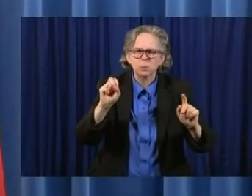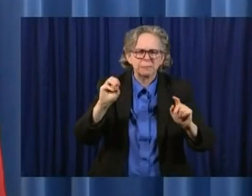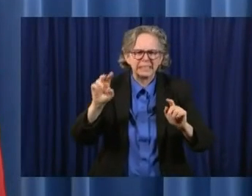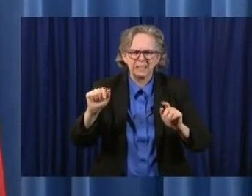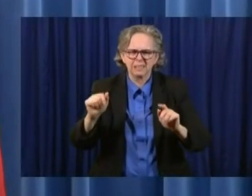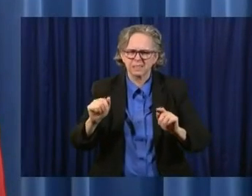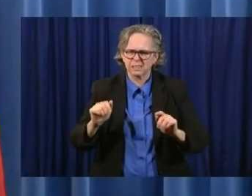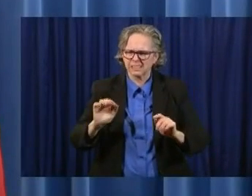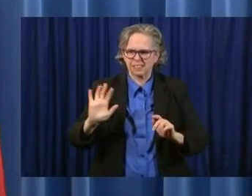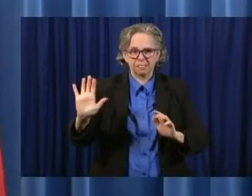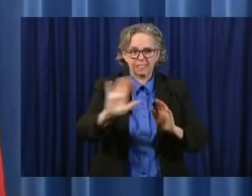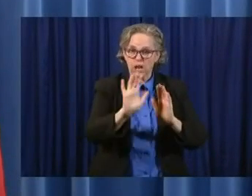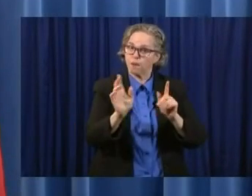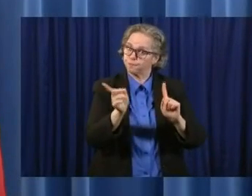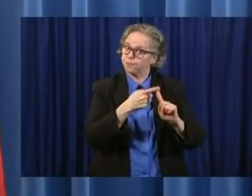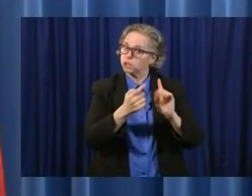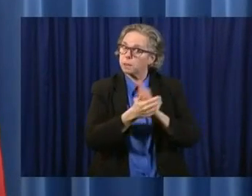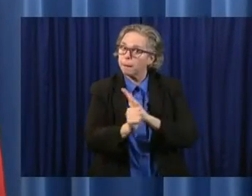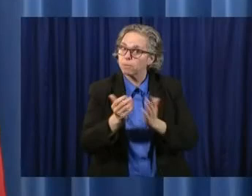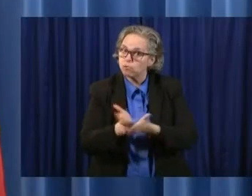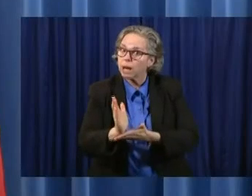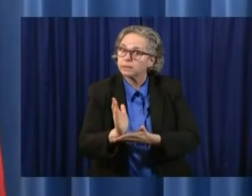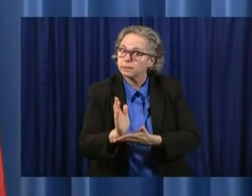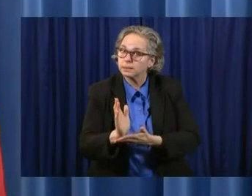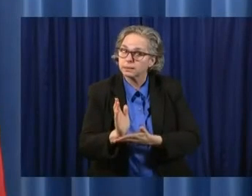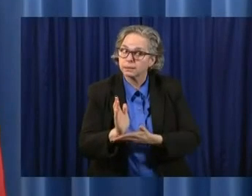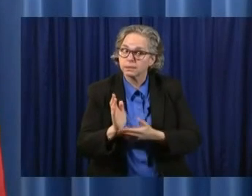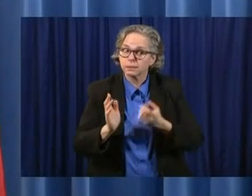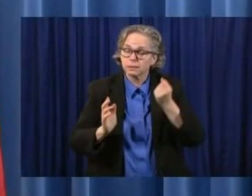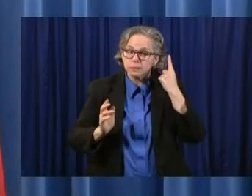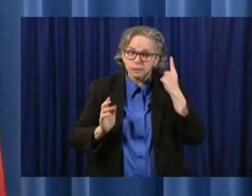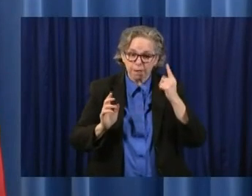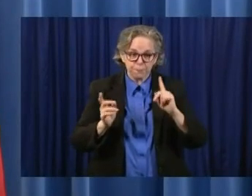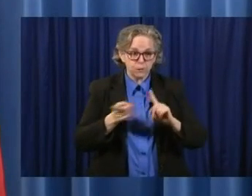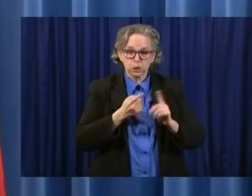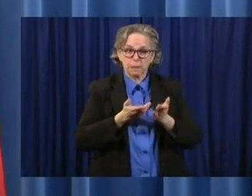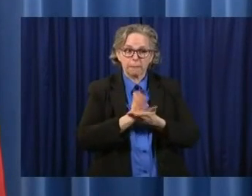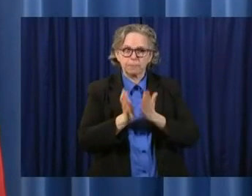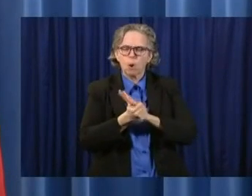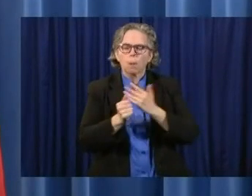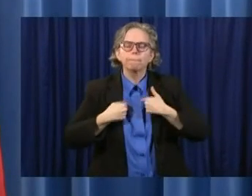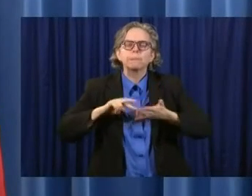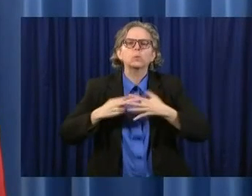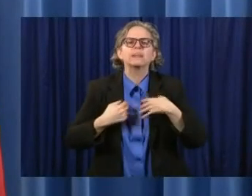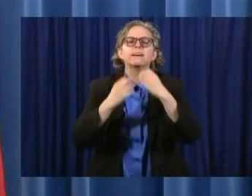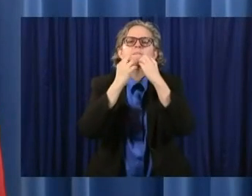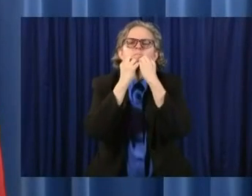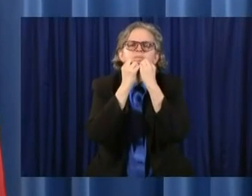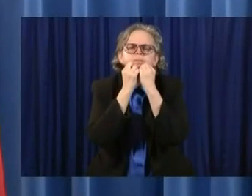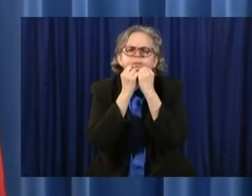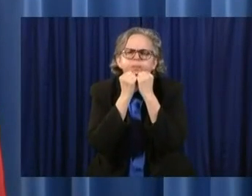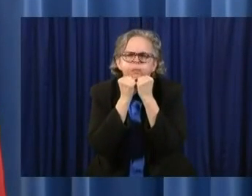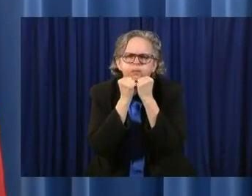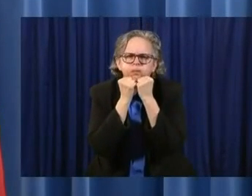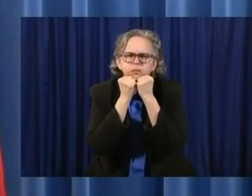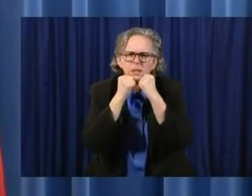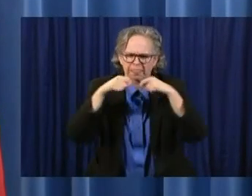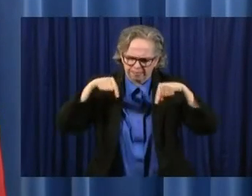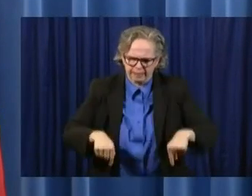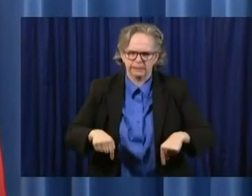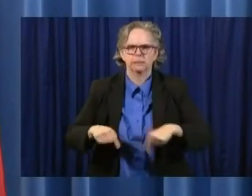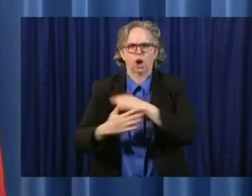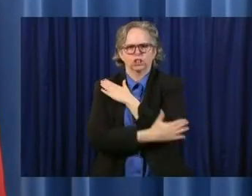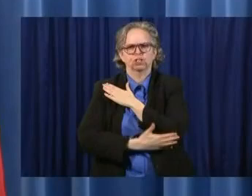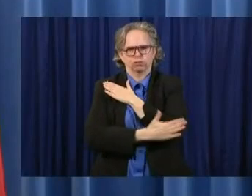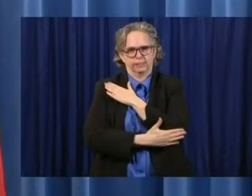First Amendment rights that we value in this country so very, very much. Reporters,